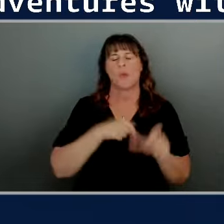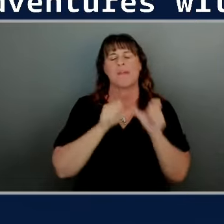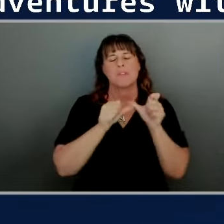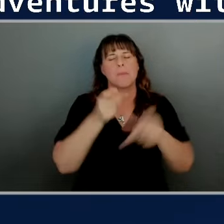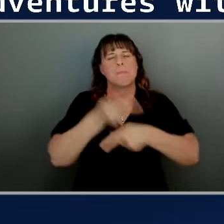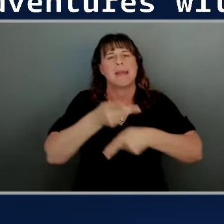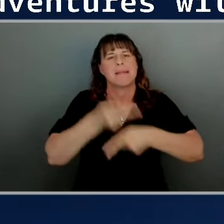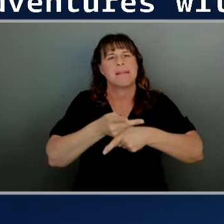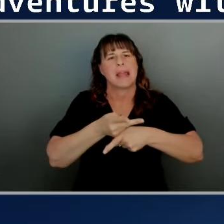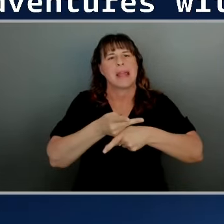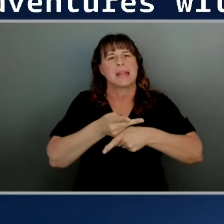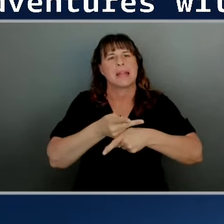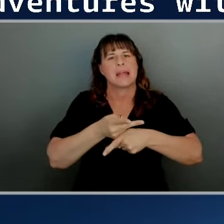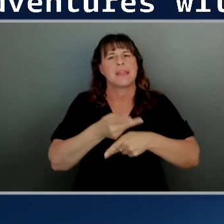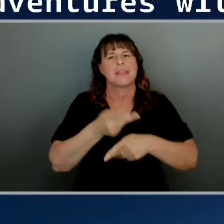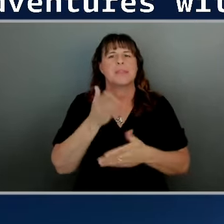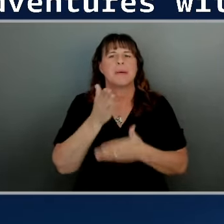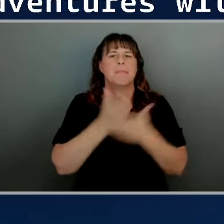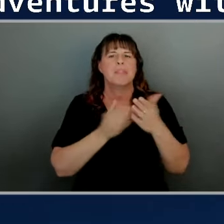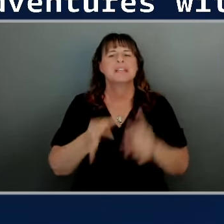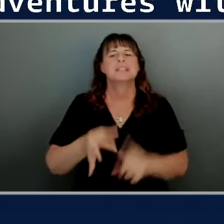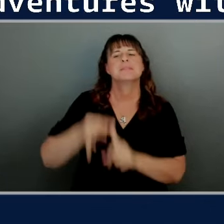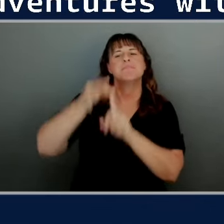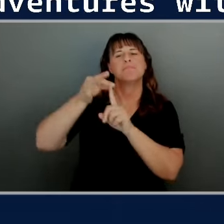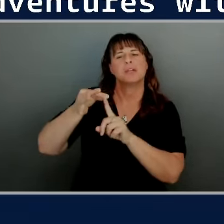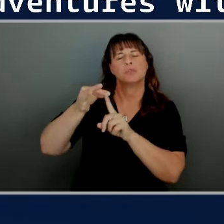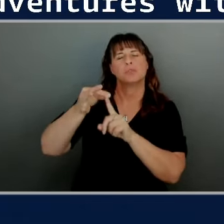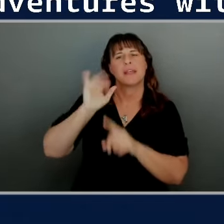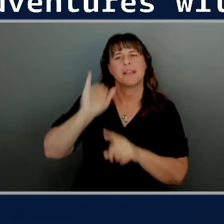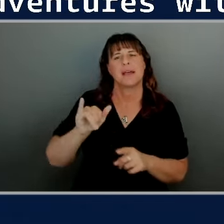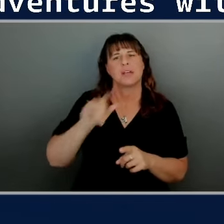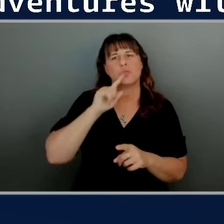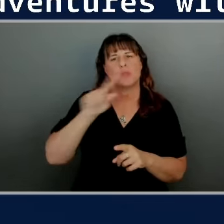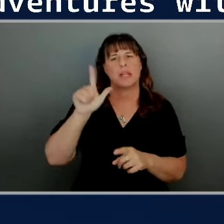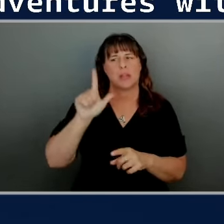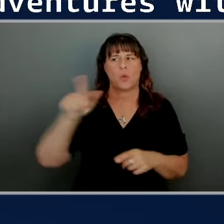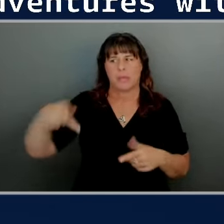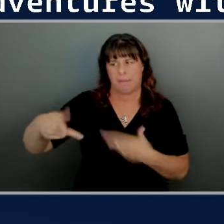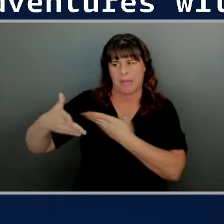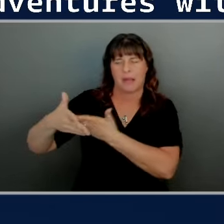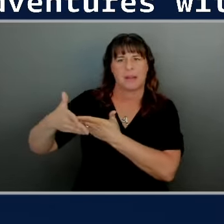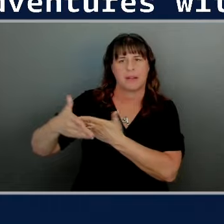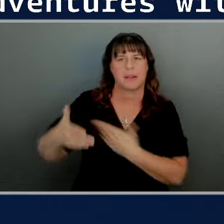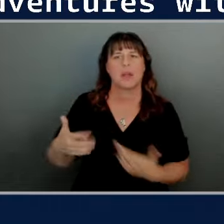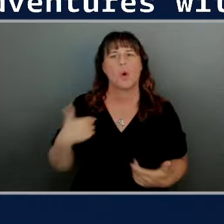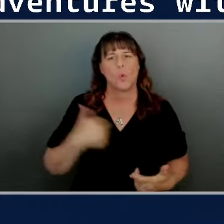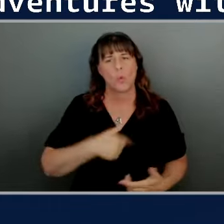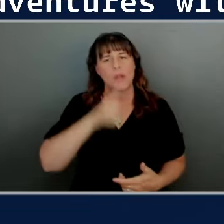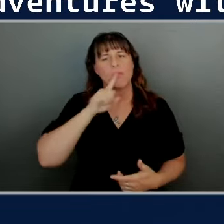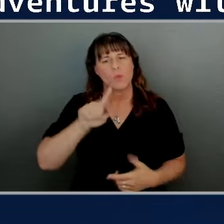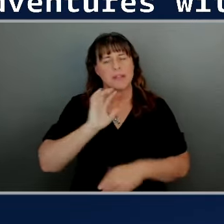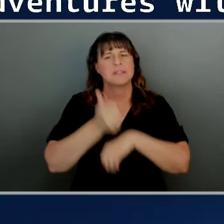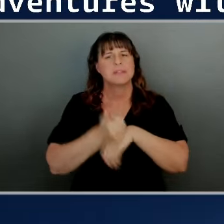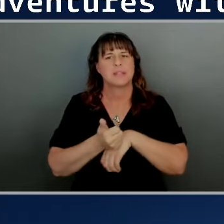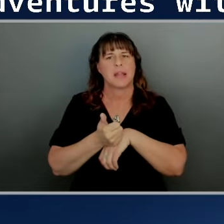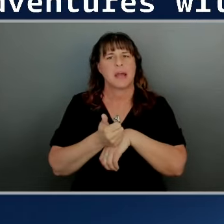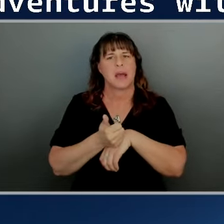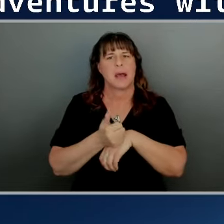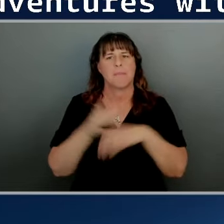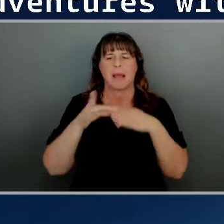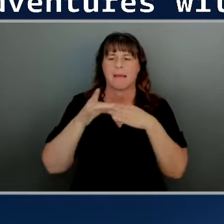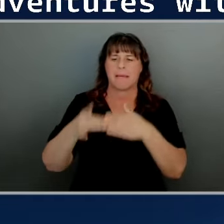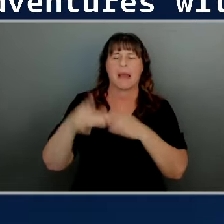the the nuance that the specialty that is lonely planet and so you know we really put together a set of guiding principles